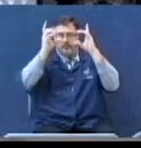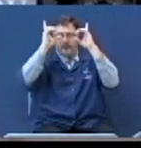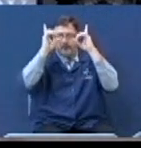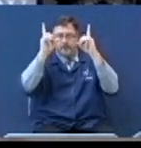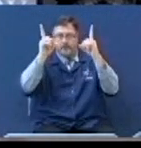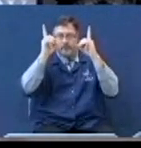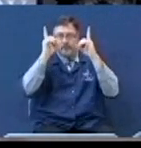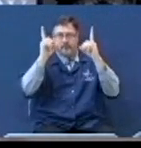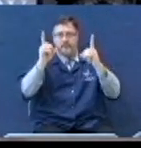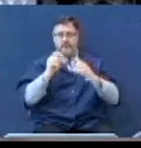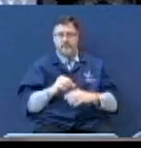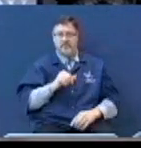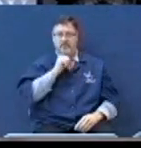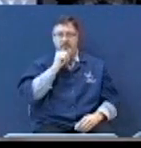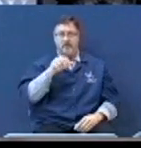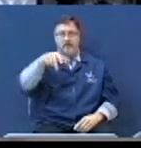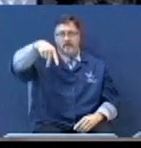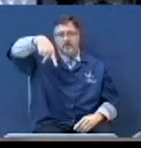The unpardonable act.